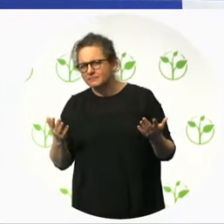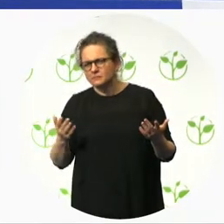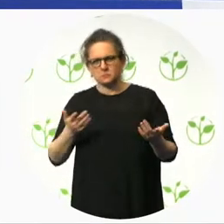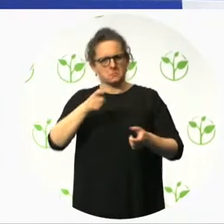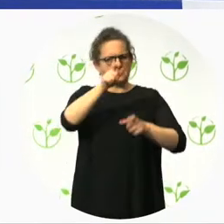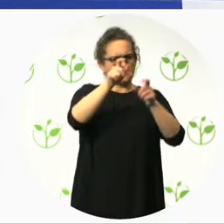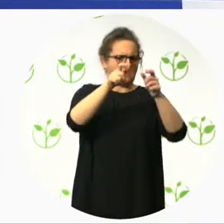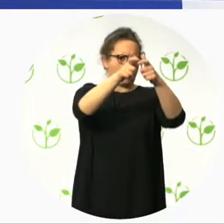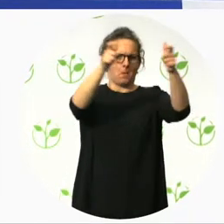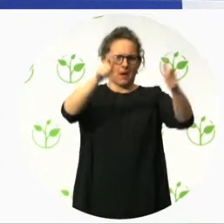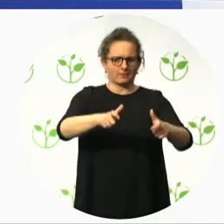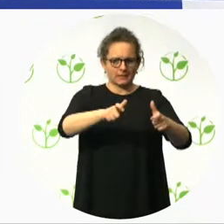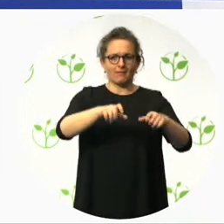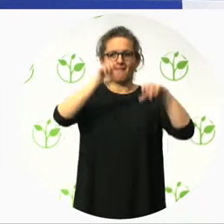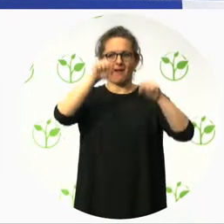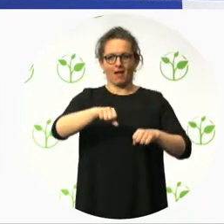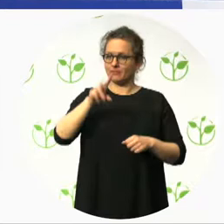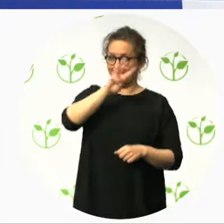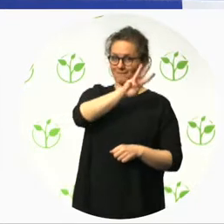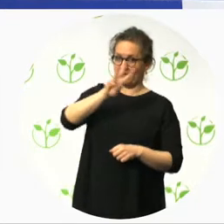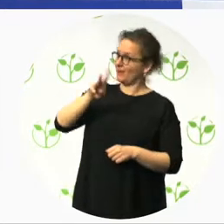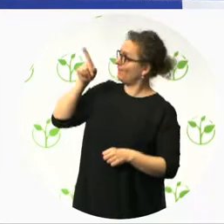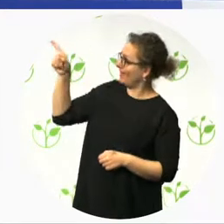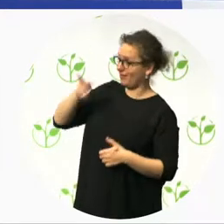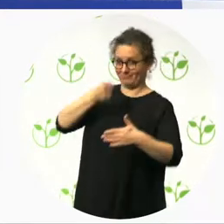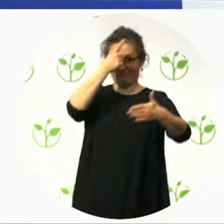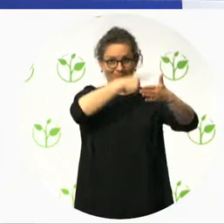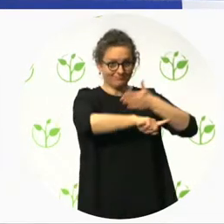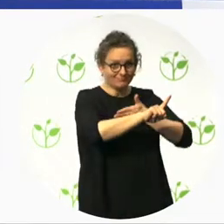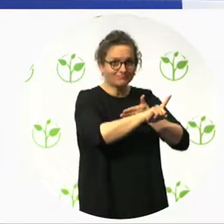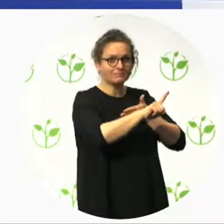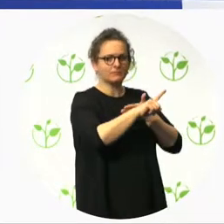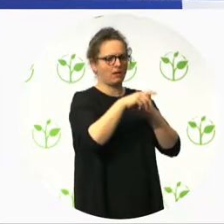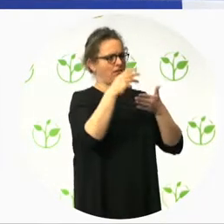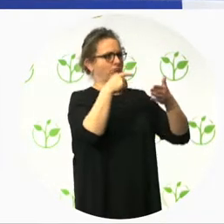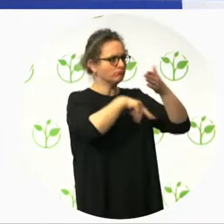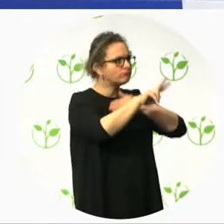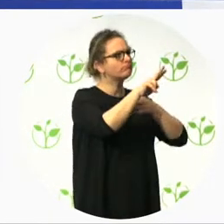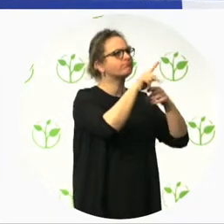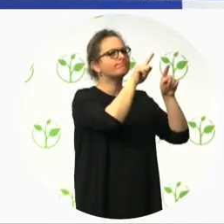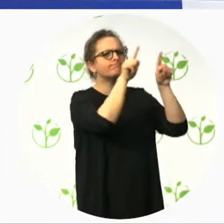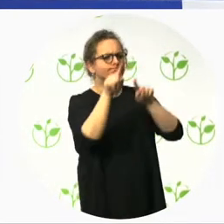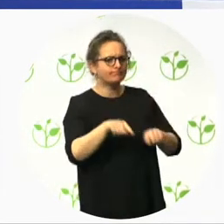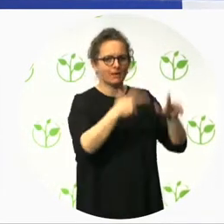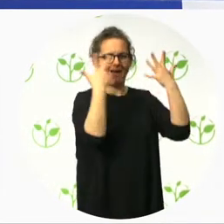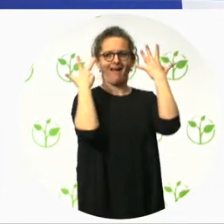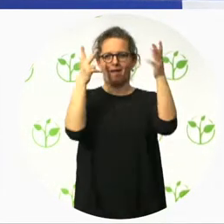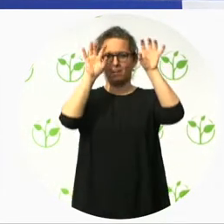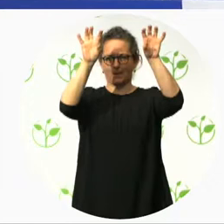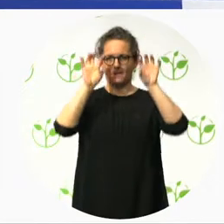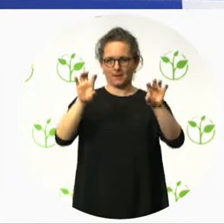about eight branches, which include about 30 sub-branches.